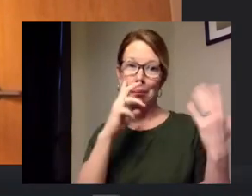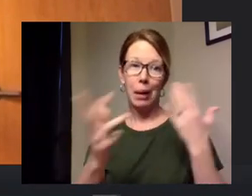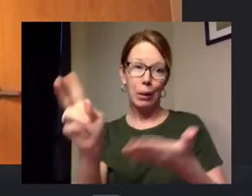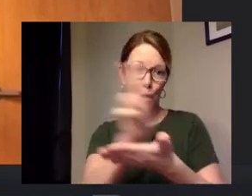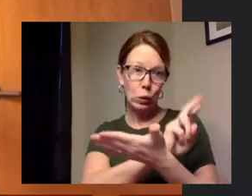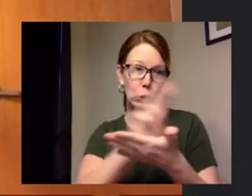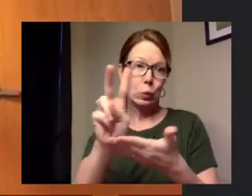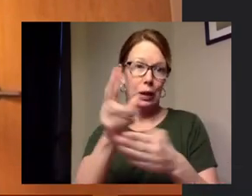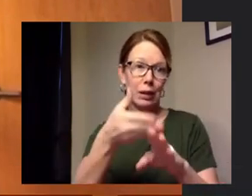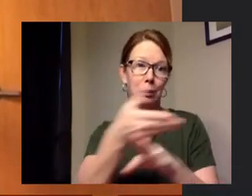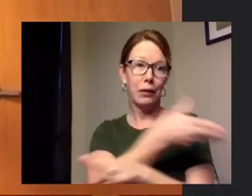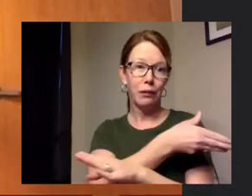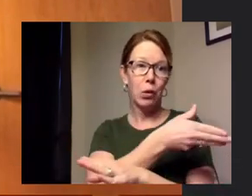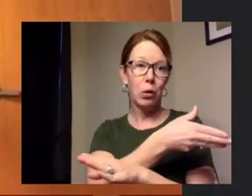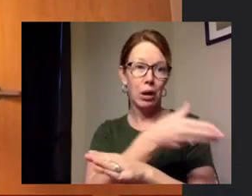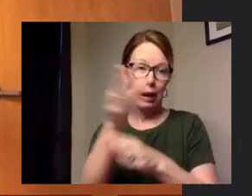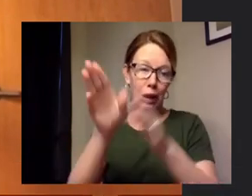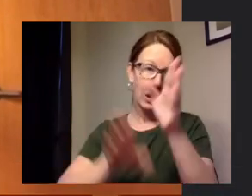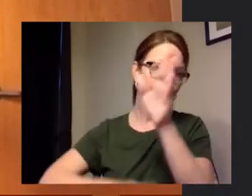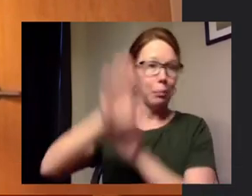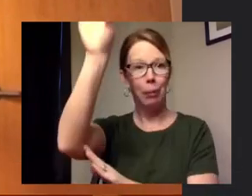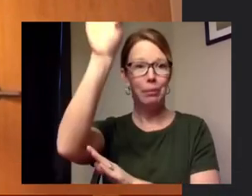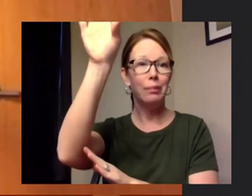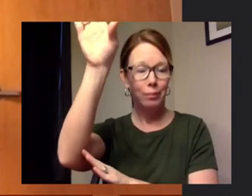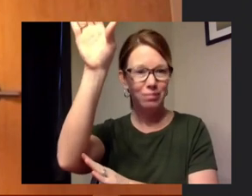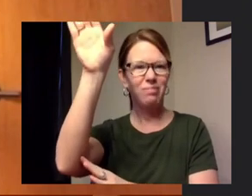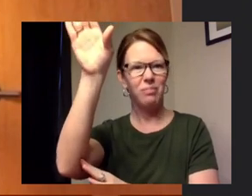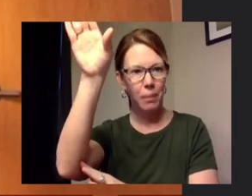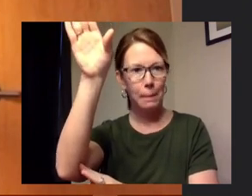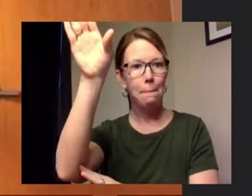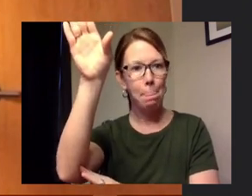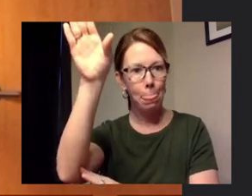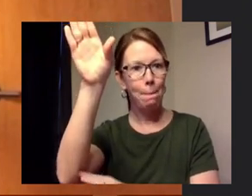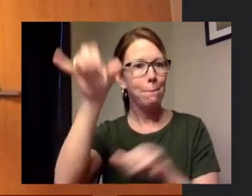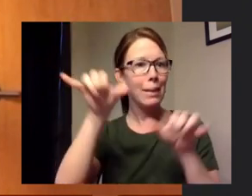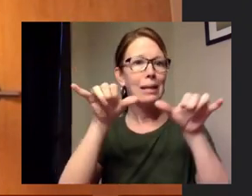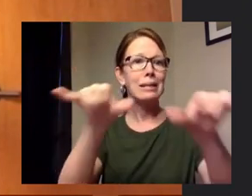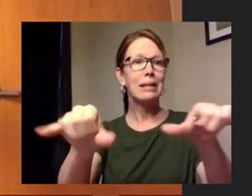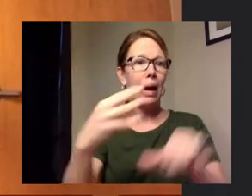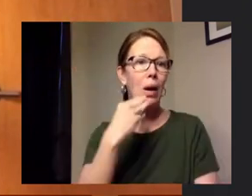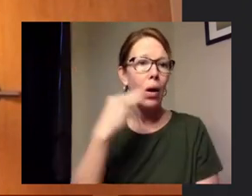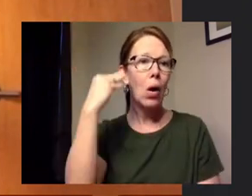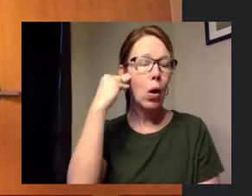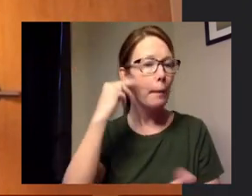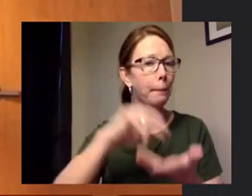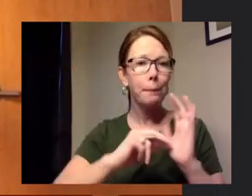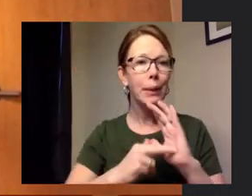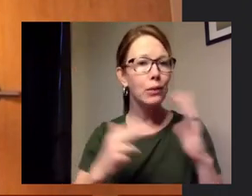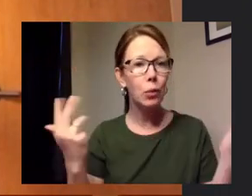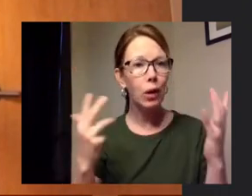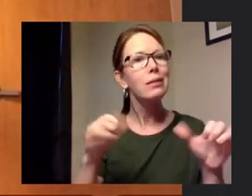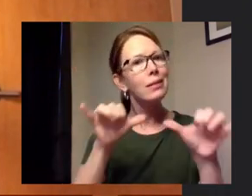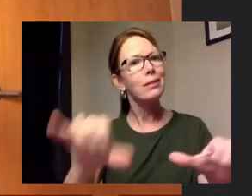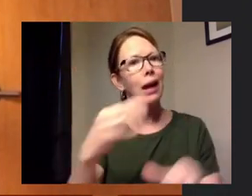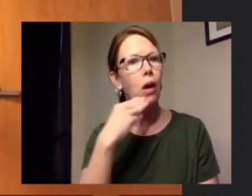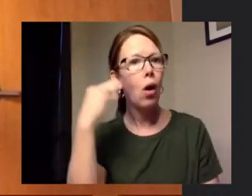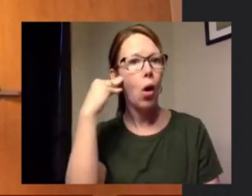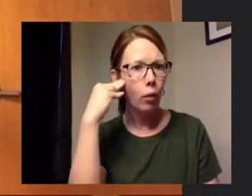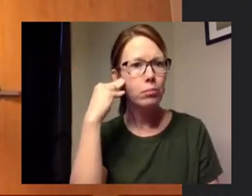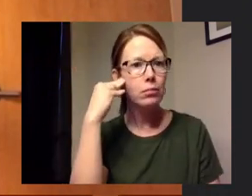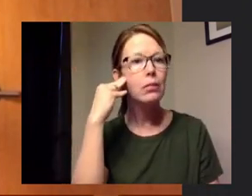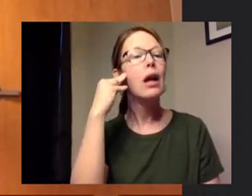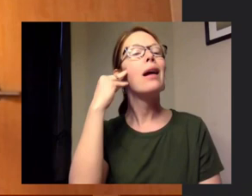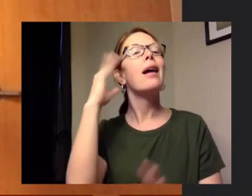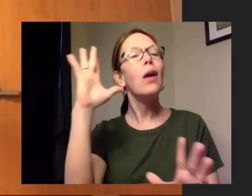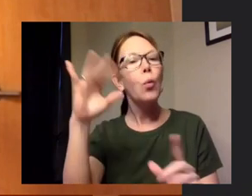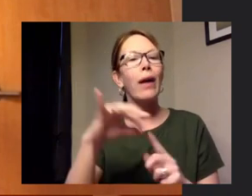surge um to use their words and stay at home what that means is stay at home with the exception